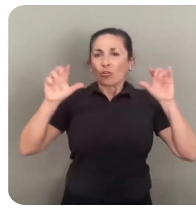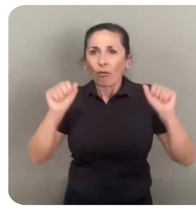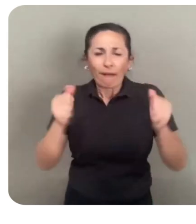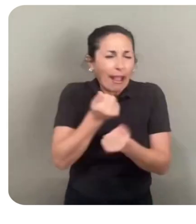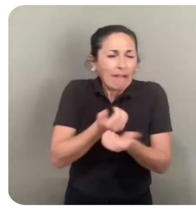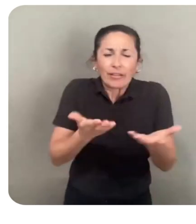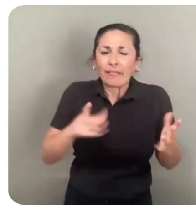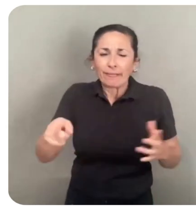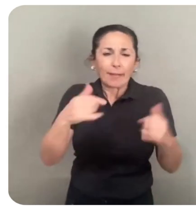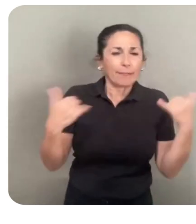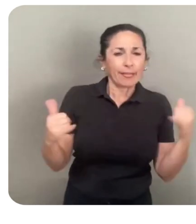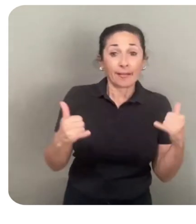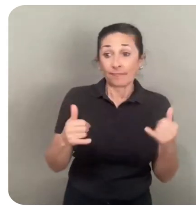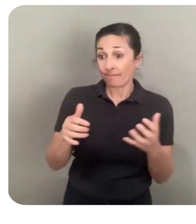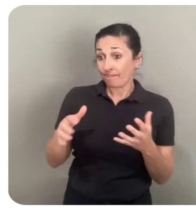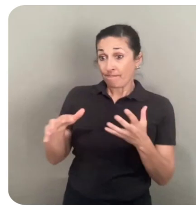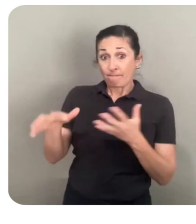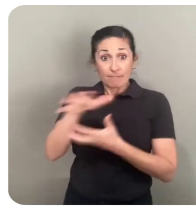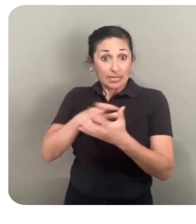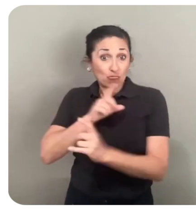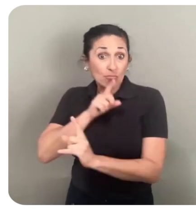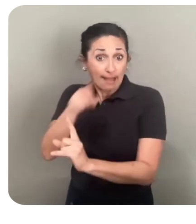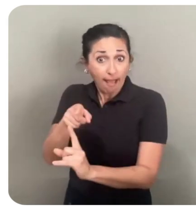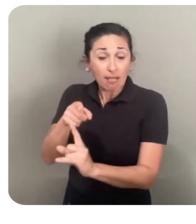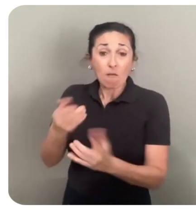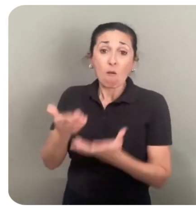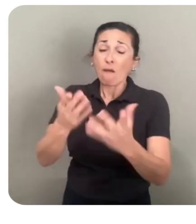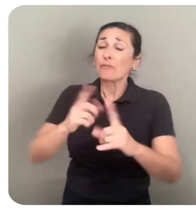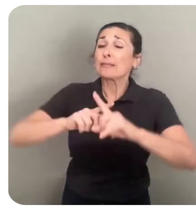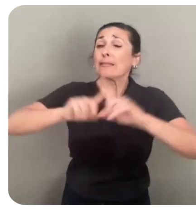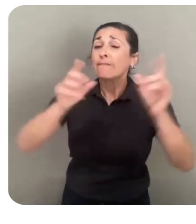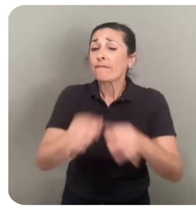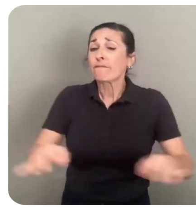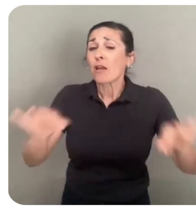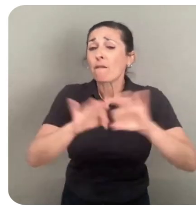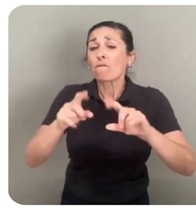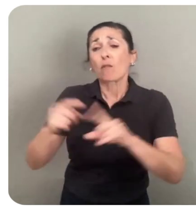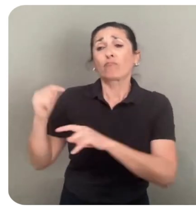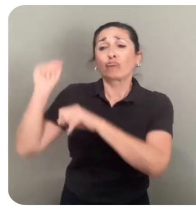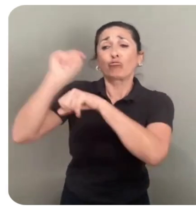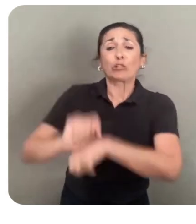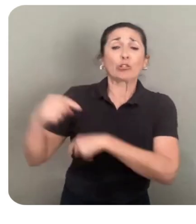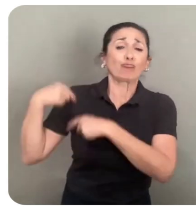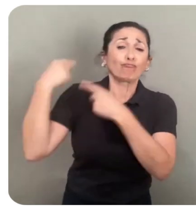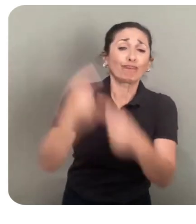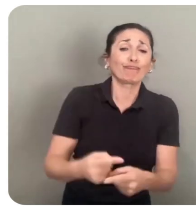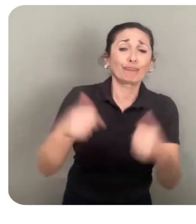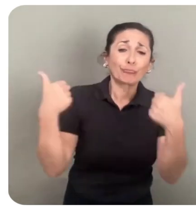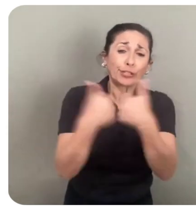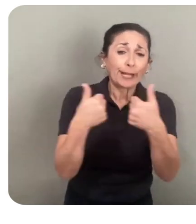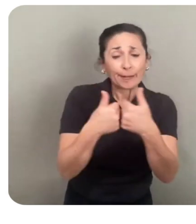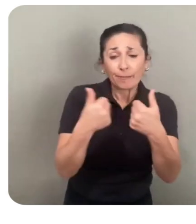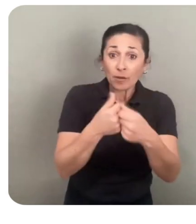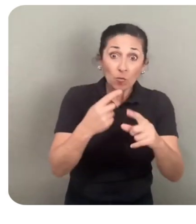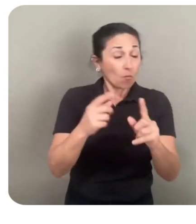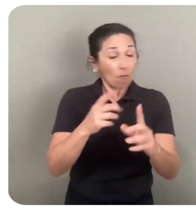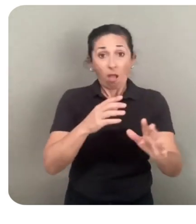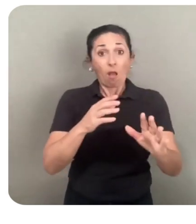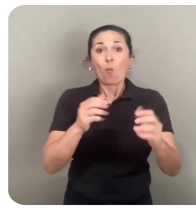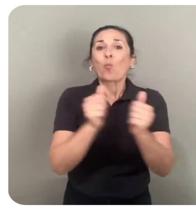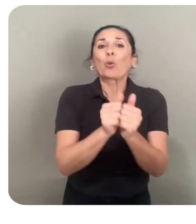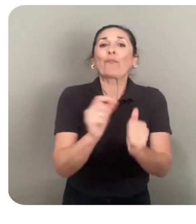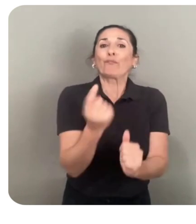play. Mixed reality offers differentiated value from traditional gaming platforms with first person character embodiment,